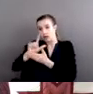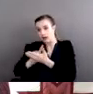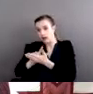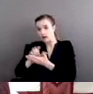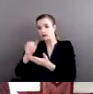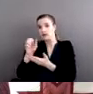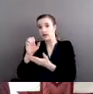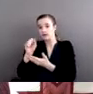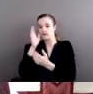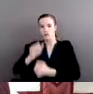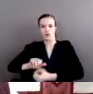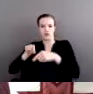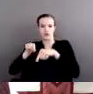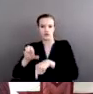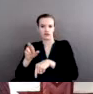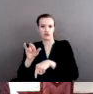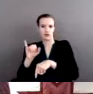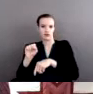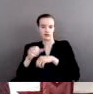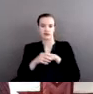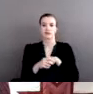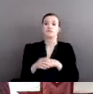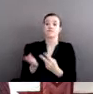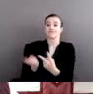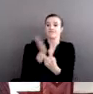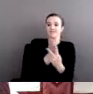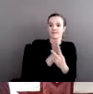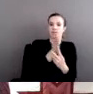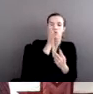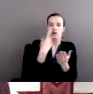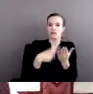crisis. So I'm starting out with the policy of removal.